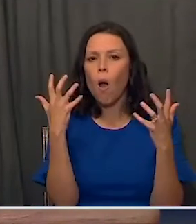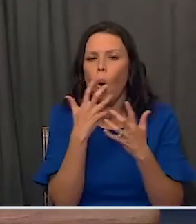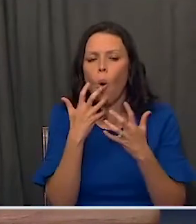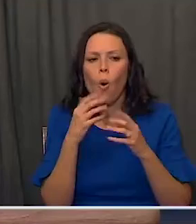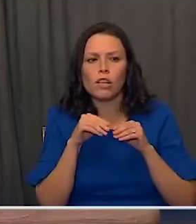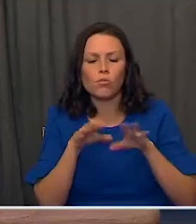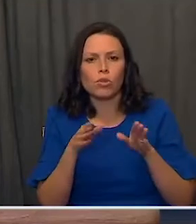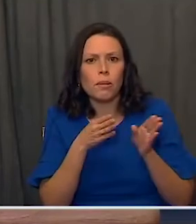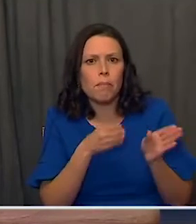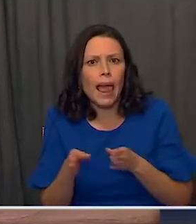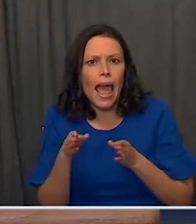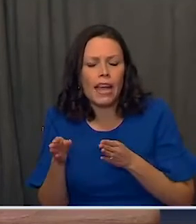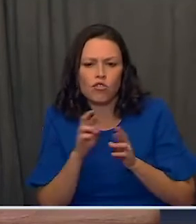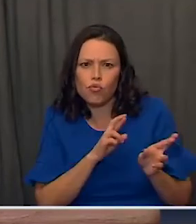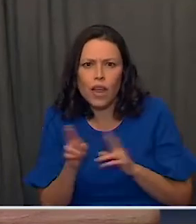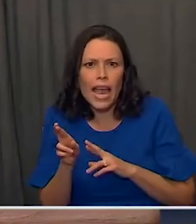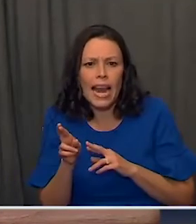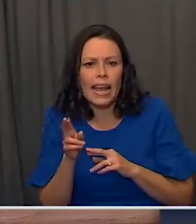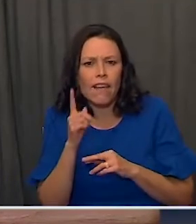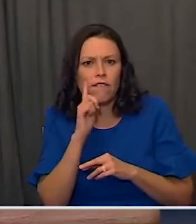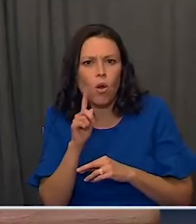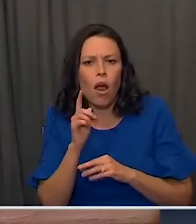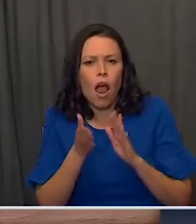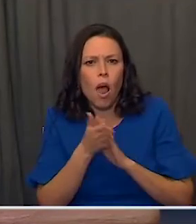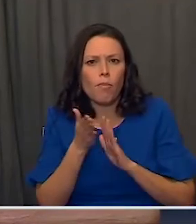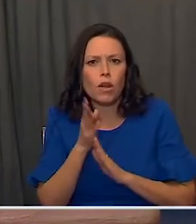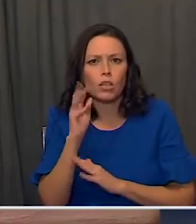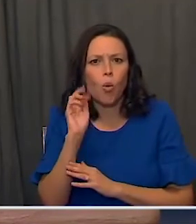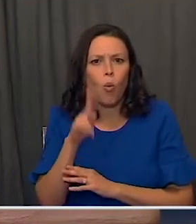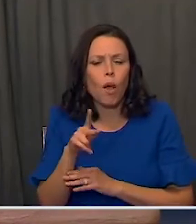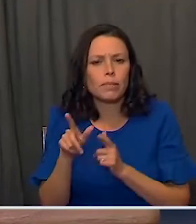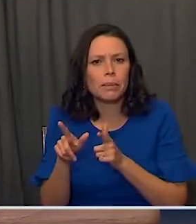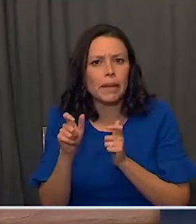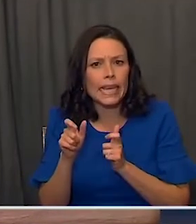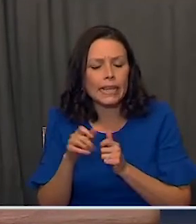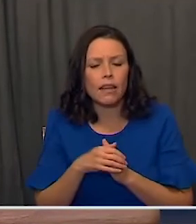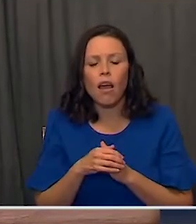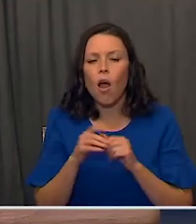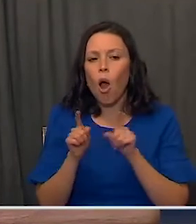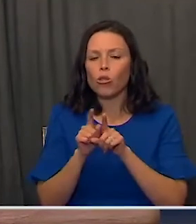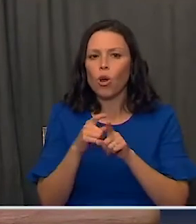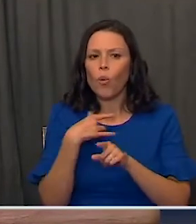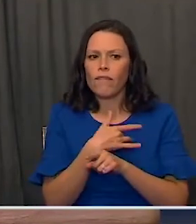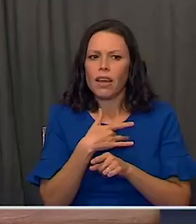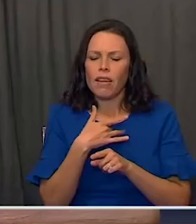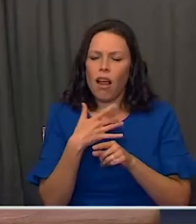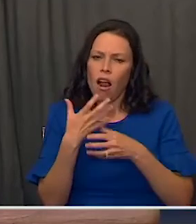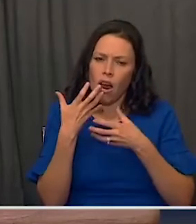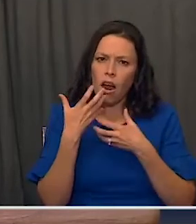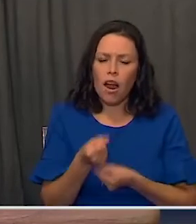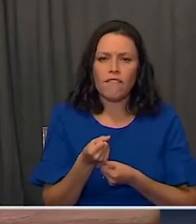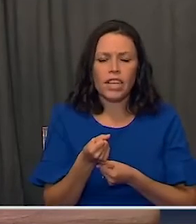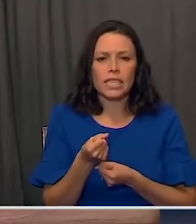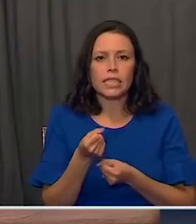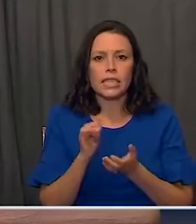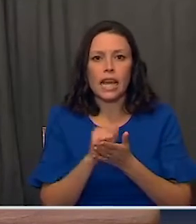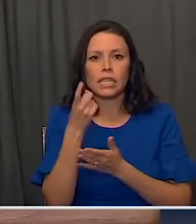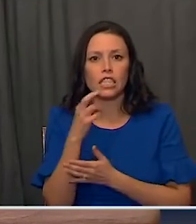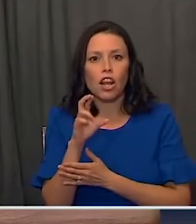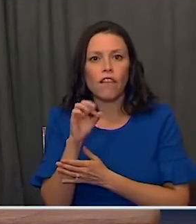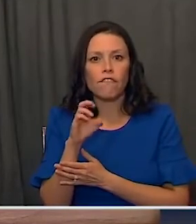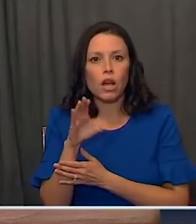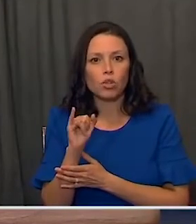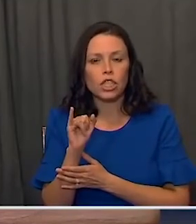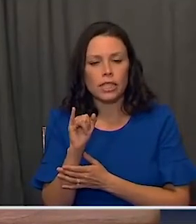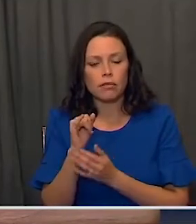distribution plans of Operation Warp Speed and the confidence that Dr. Fauci